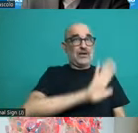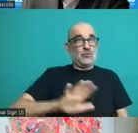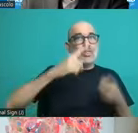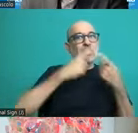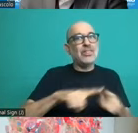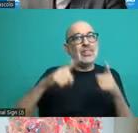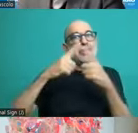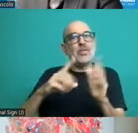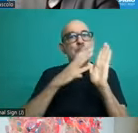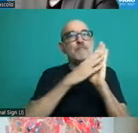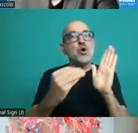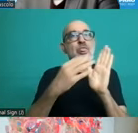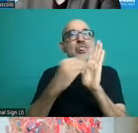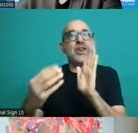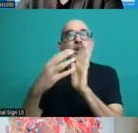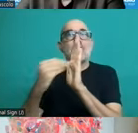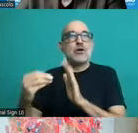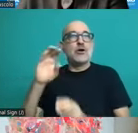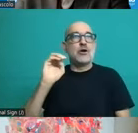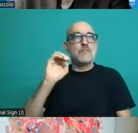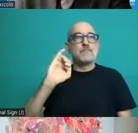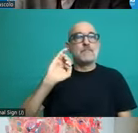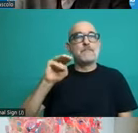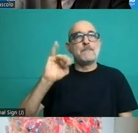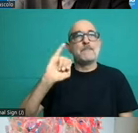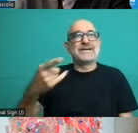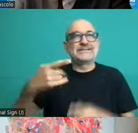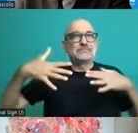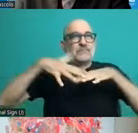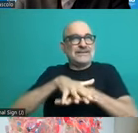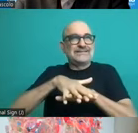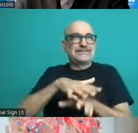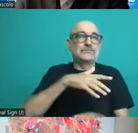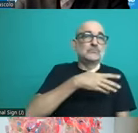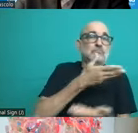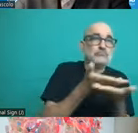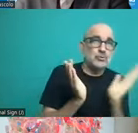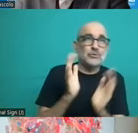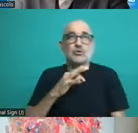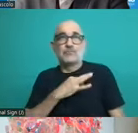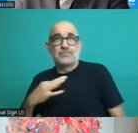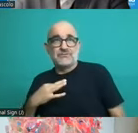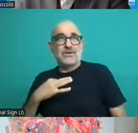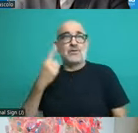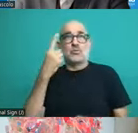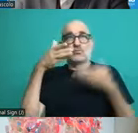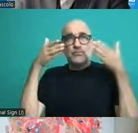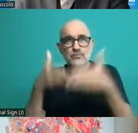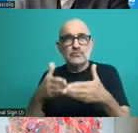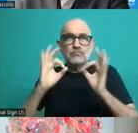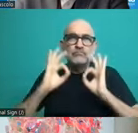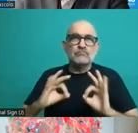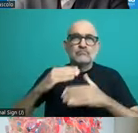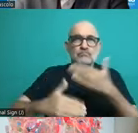only for insurance, but in the provision of public services, health services themselves. As you